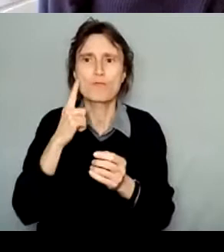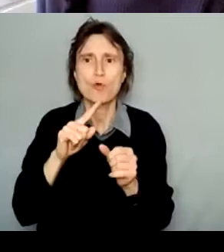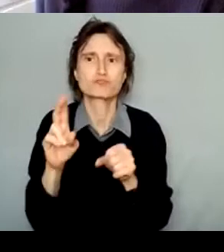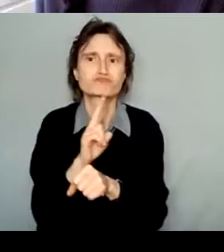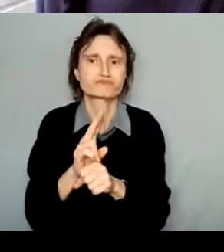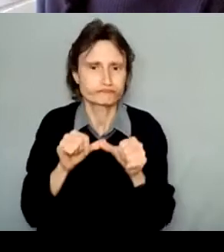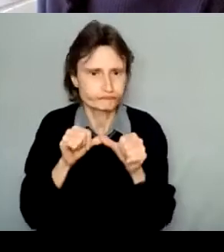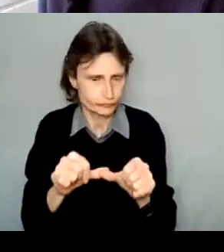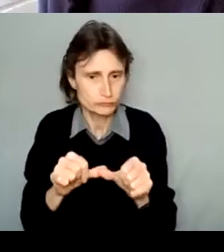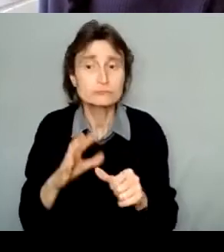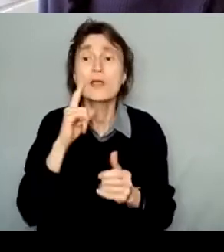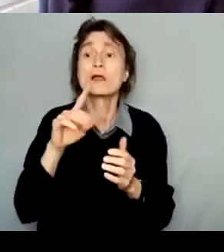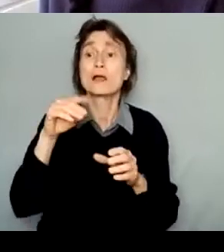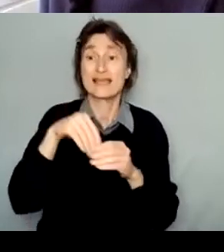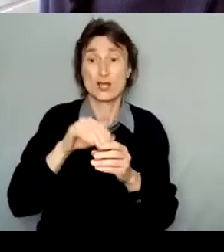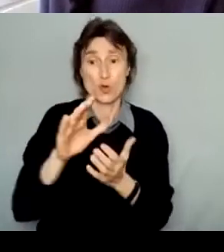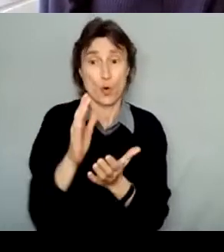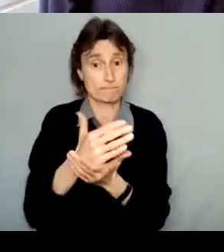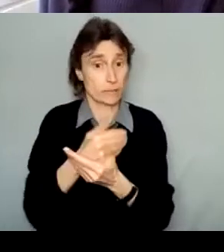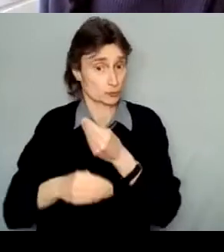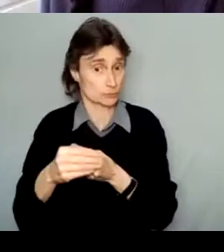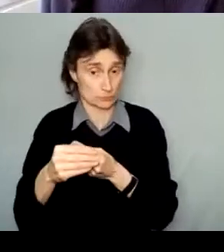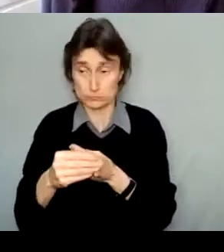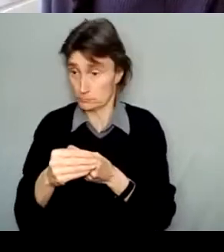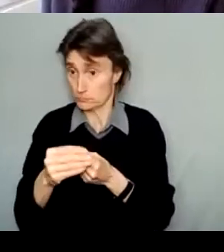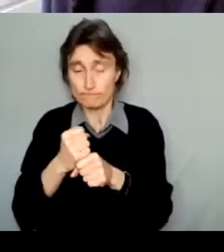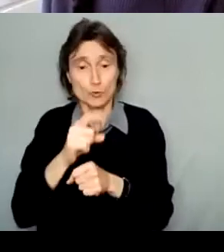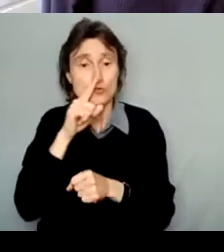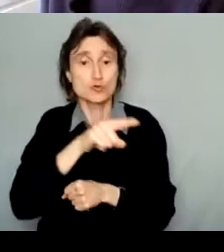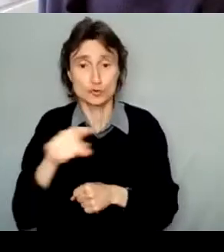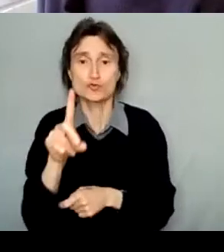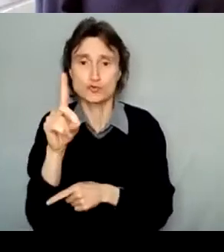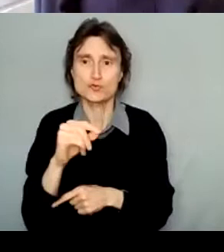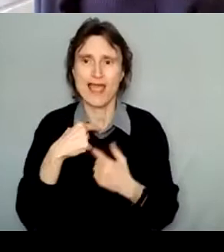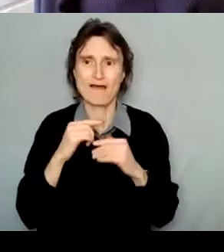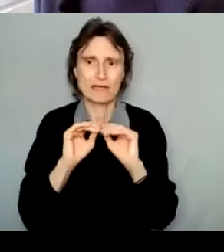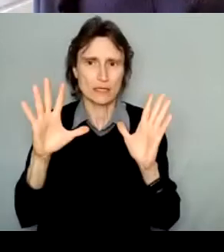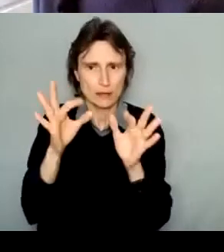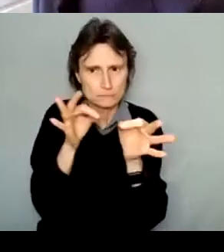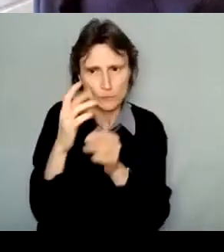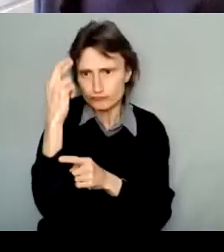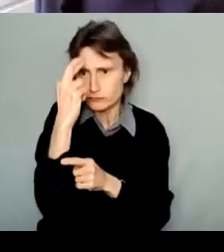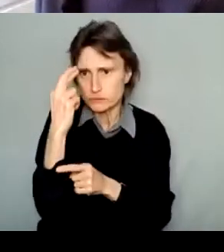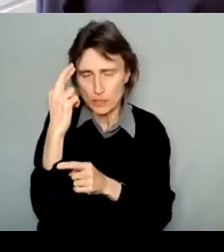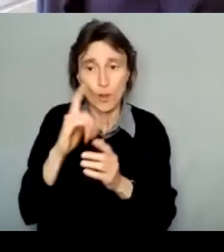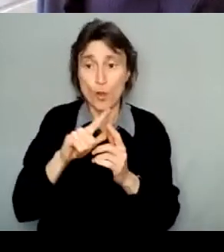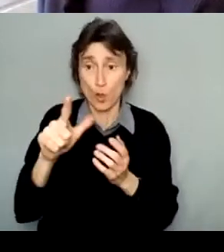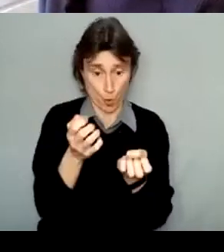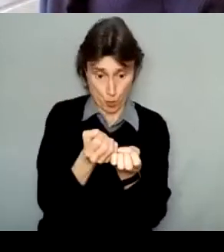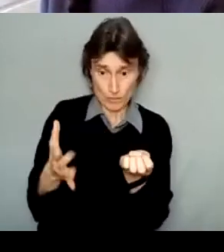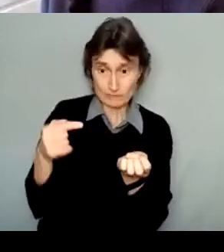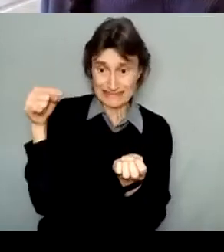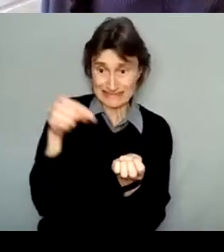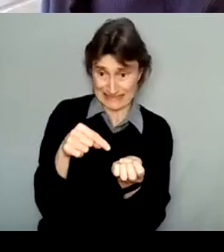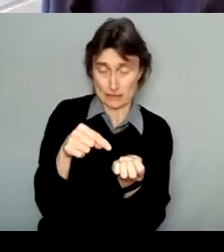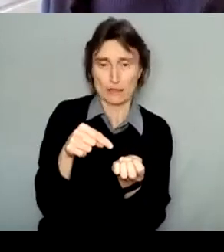expense in your budget, you will want to make sure that you have made a clear case for how this equipment is directly related and